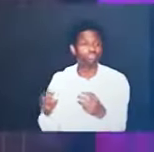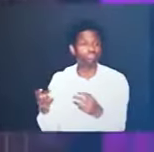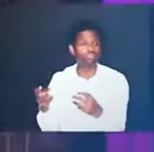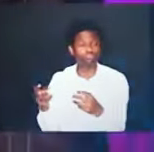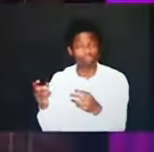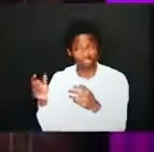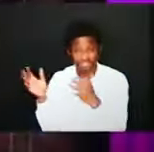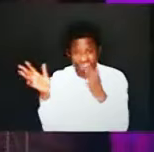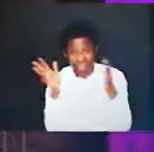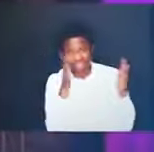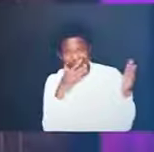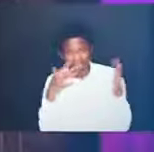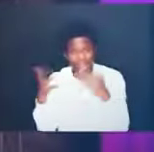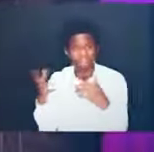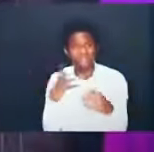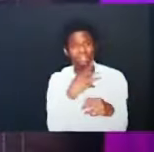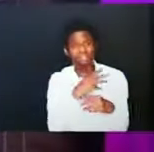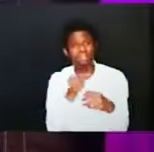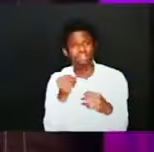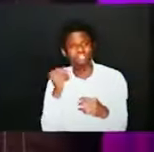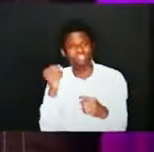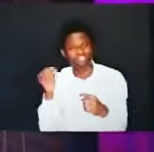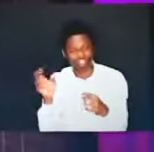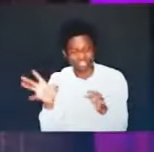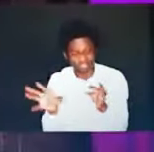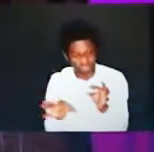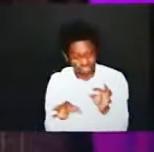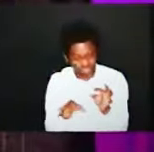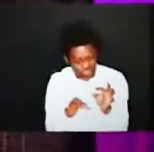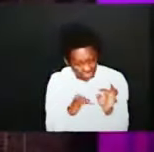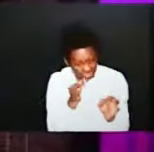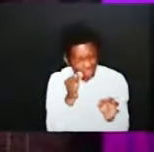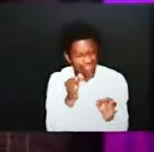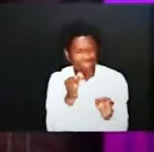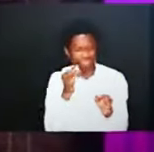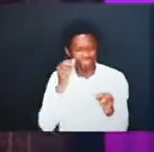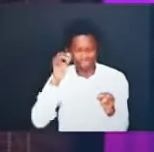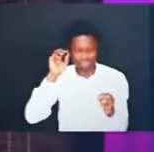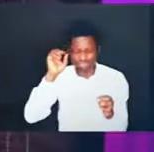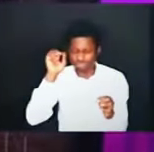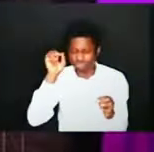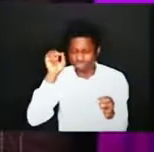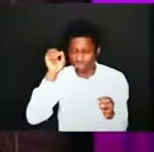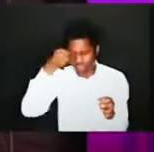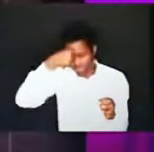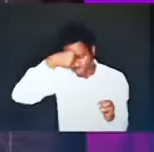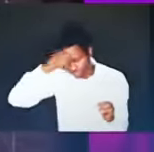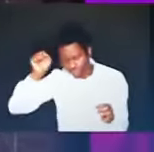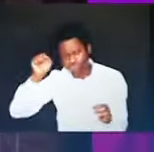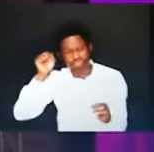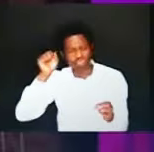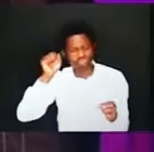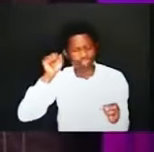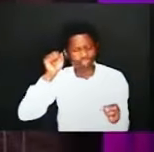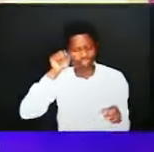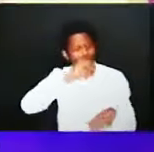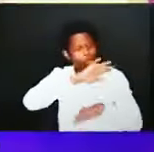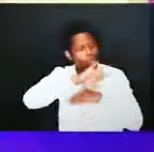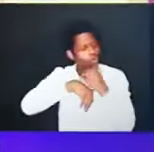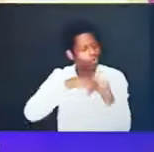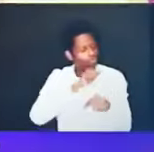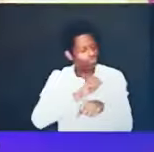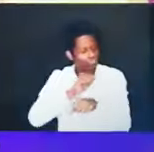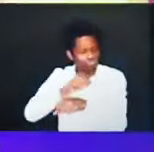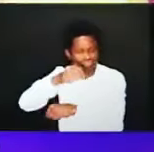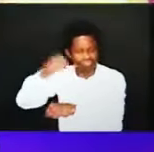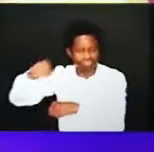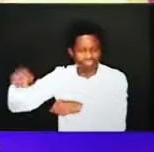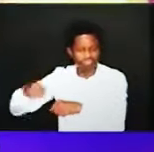was